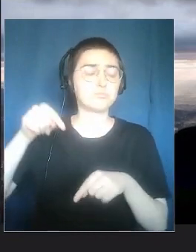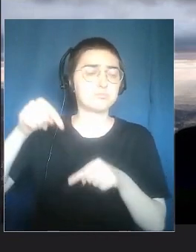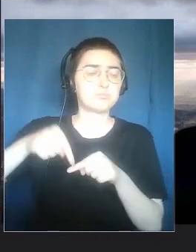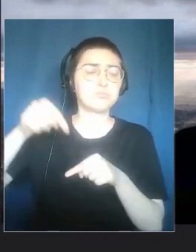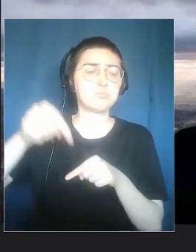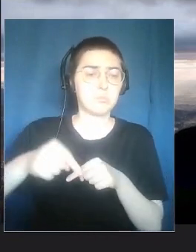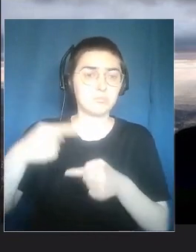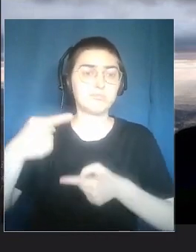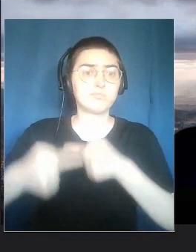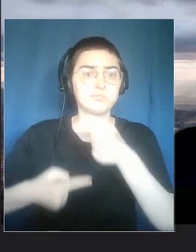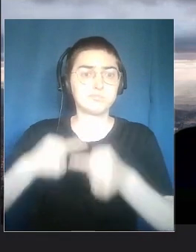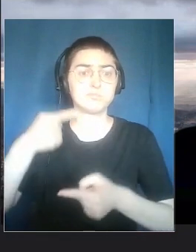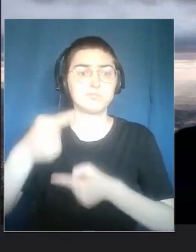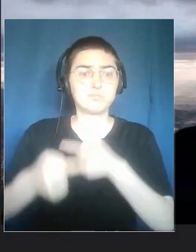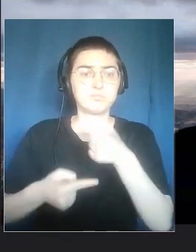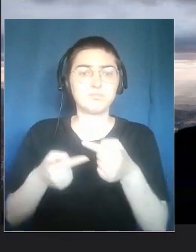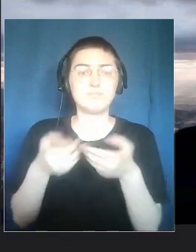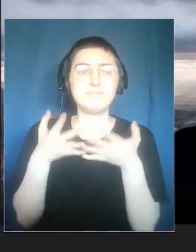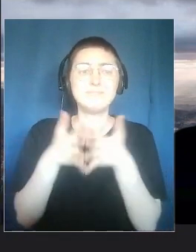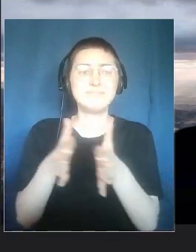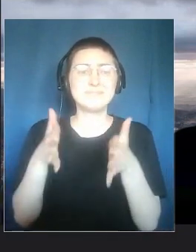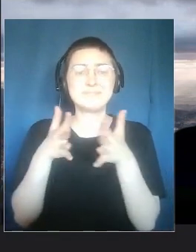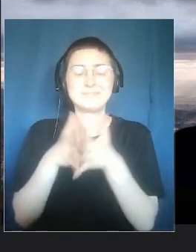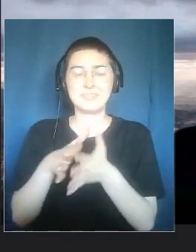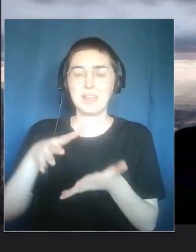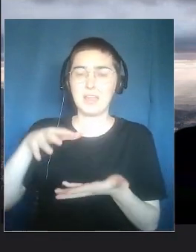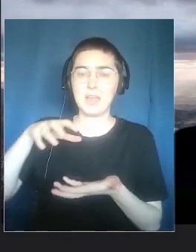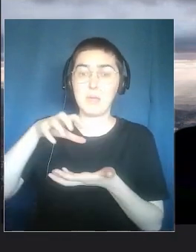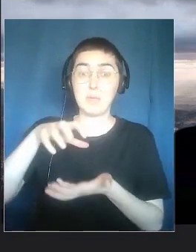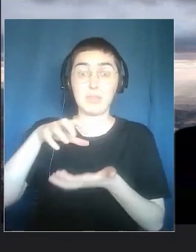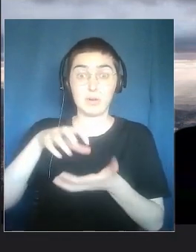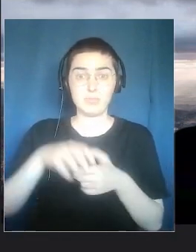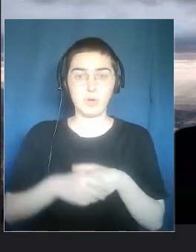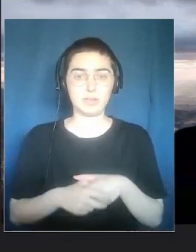some of which are still present in different museums.